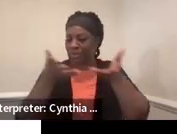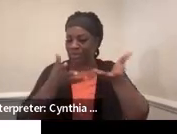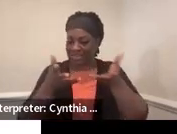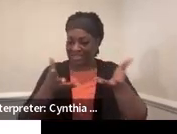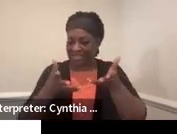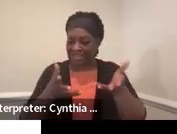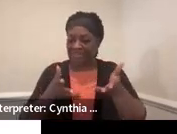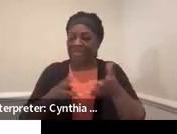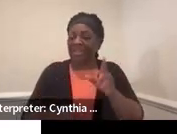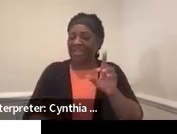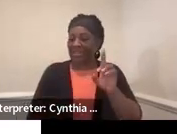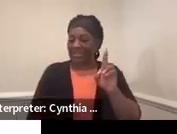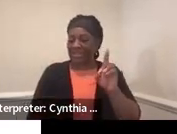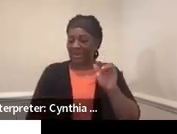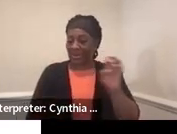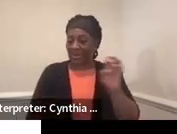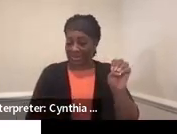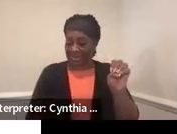Education.